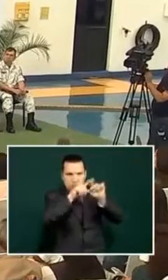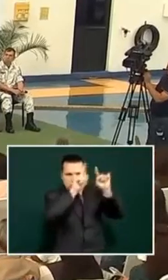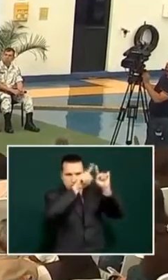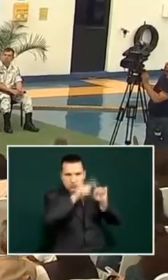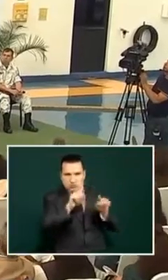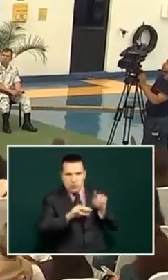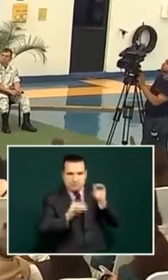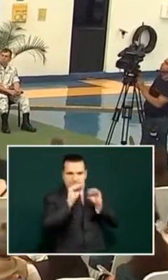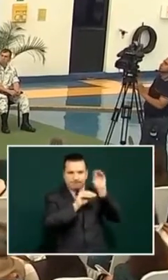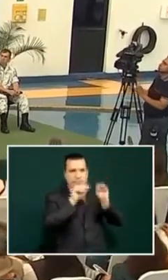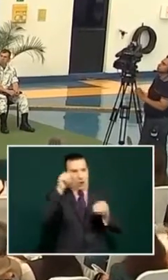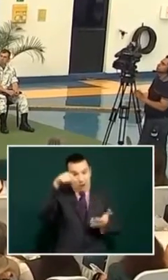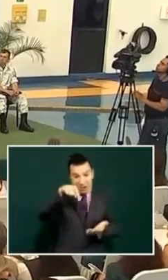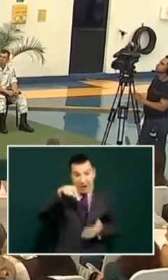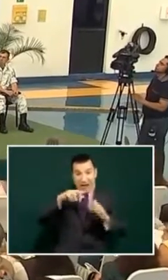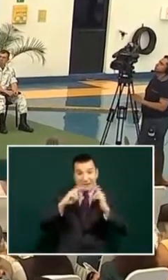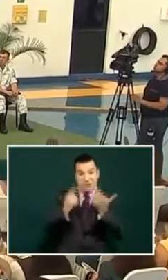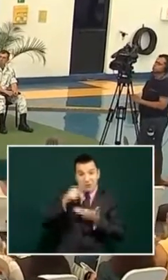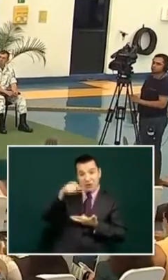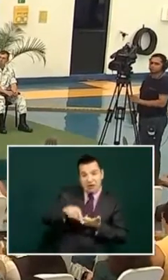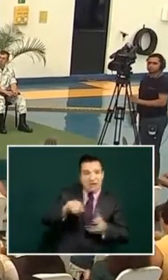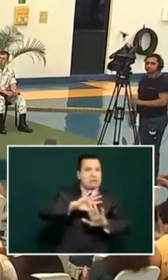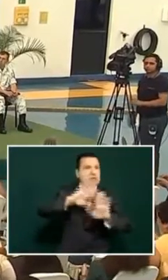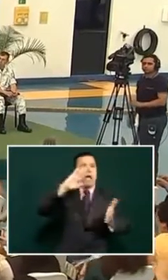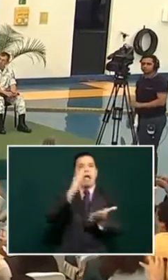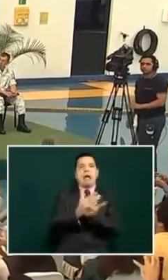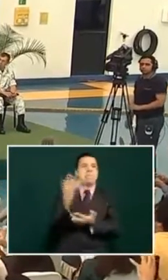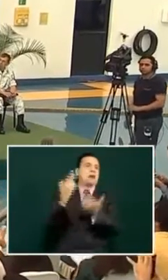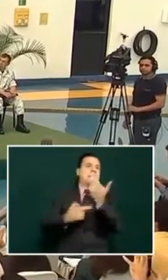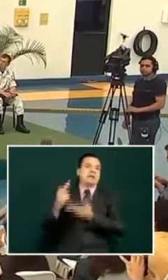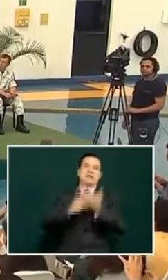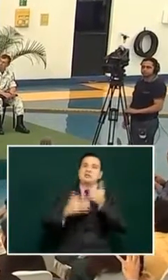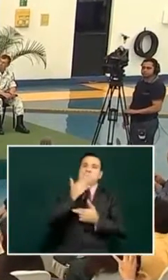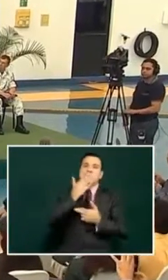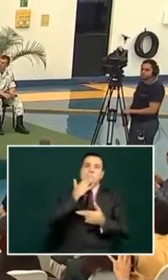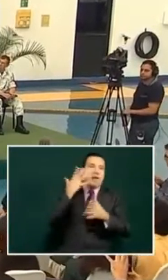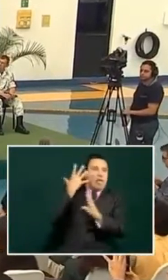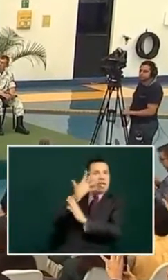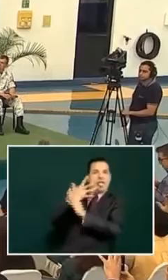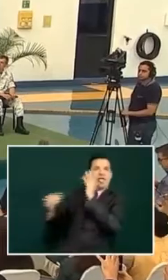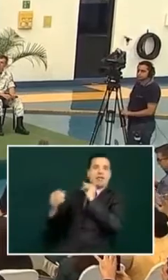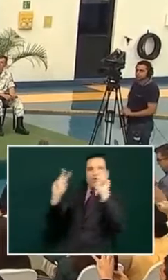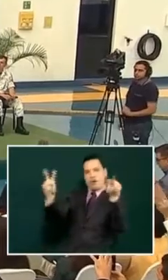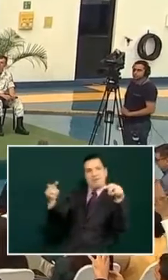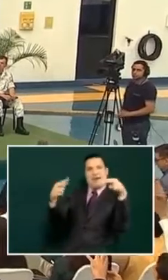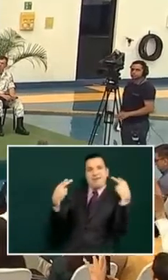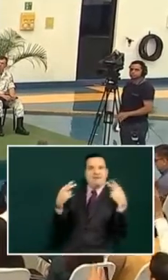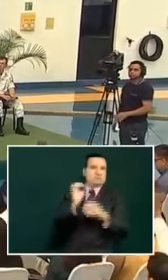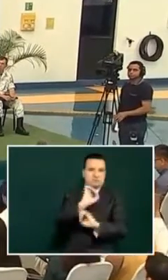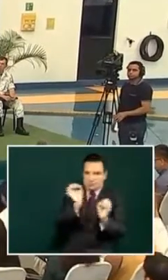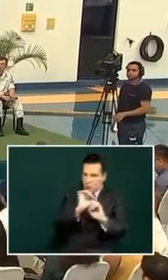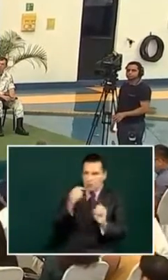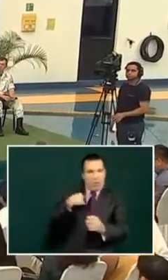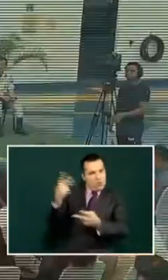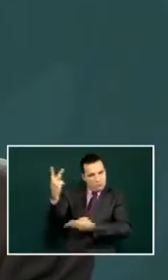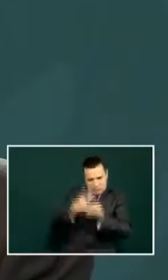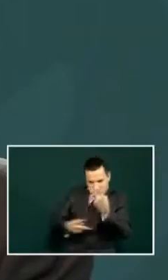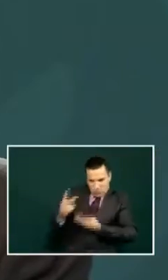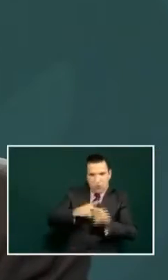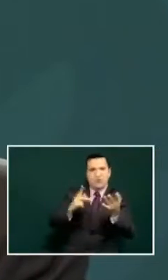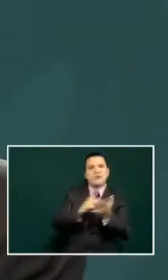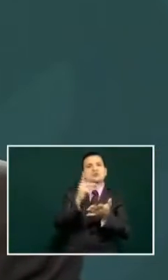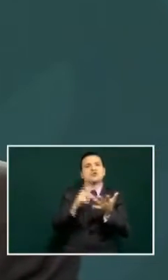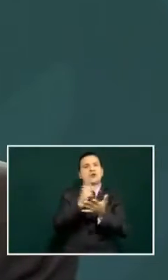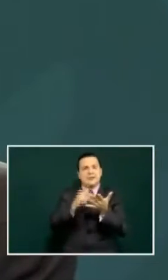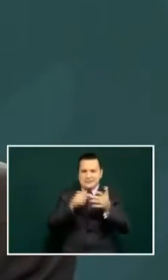just this meeting and then I'm done and you won't see me my hair but no I'm going to